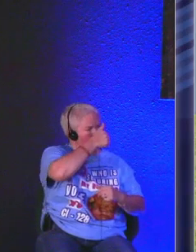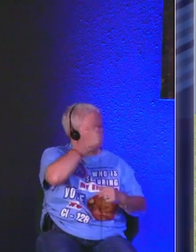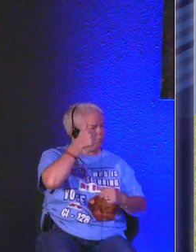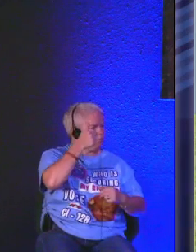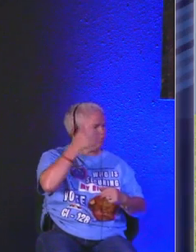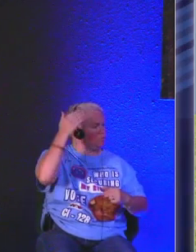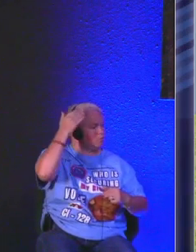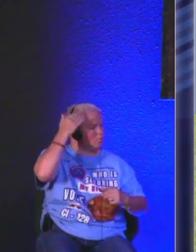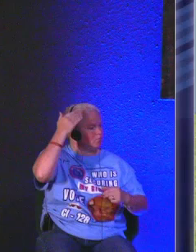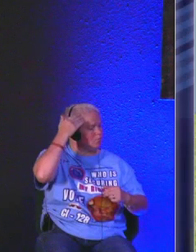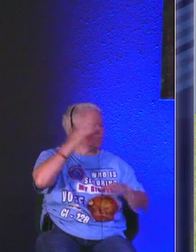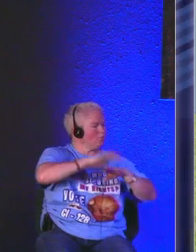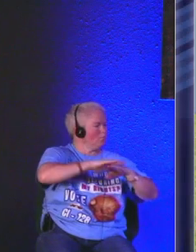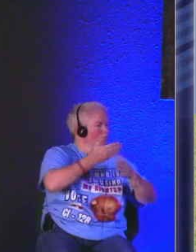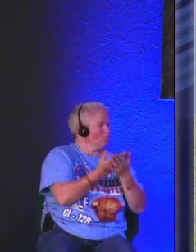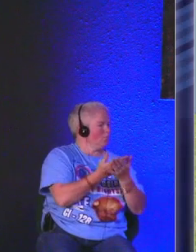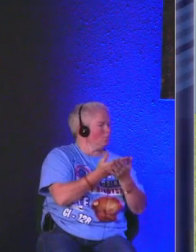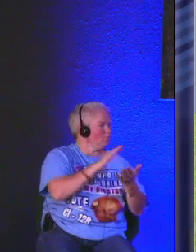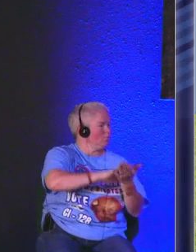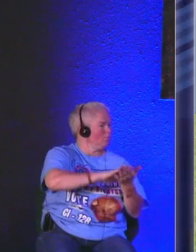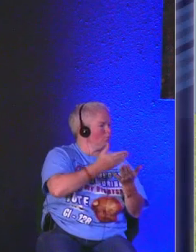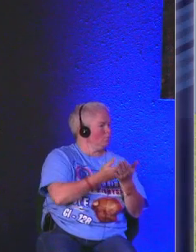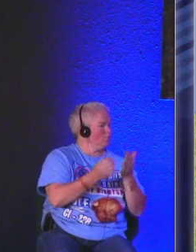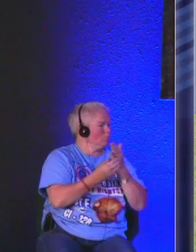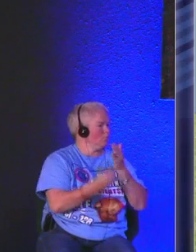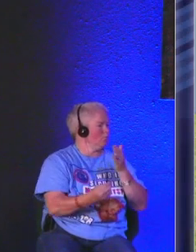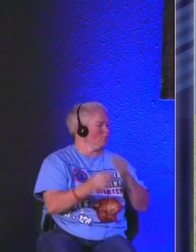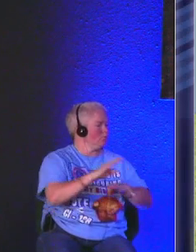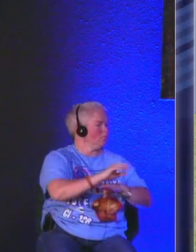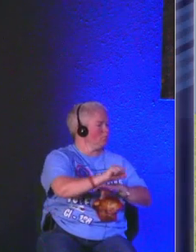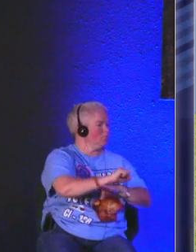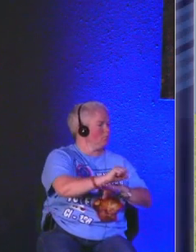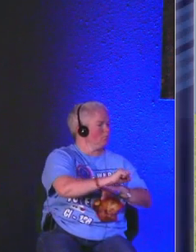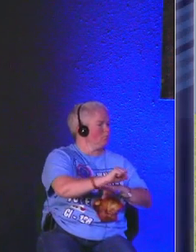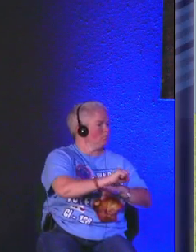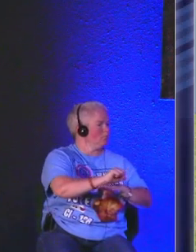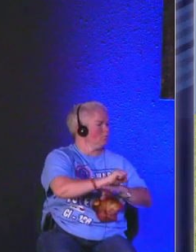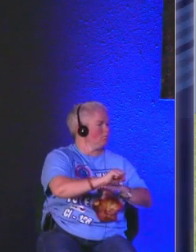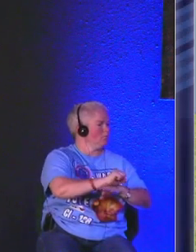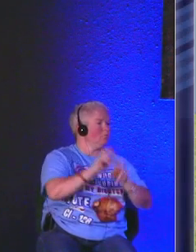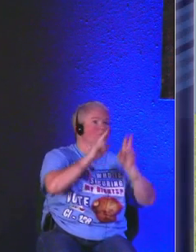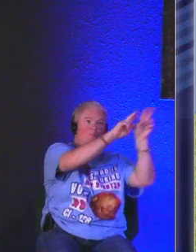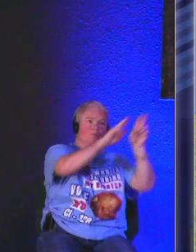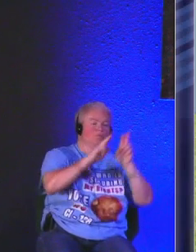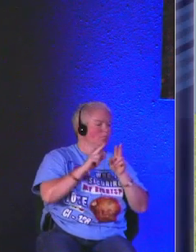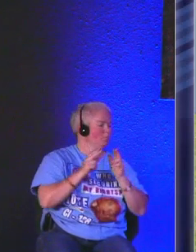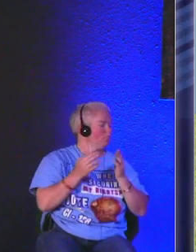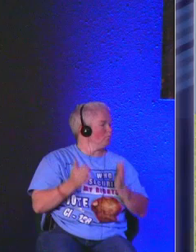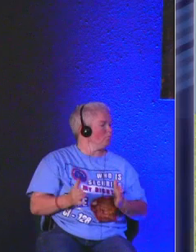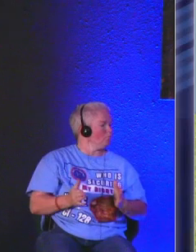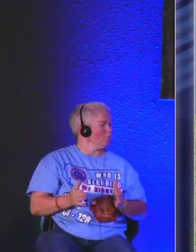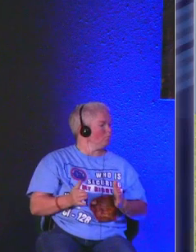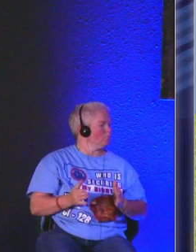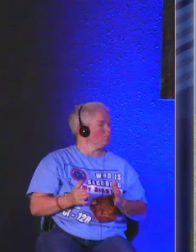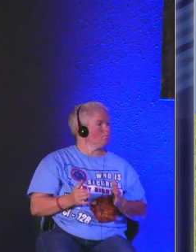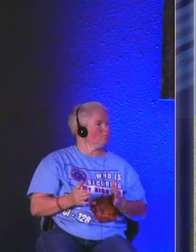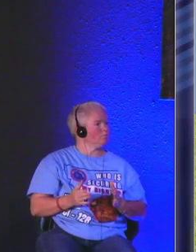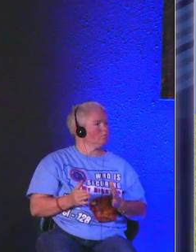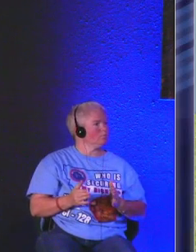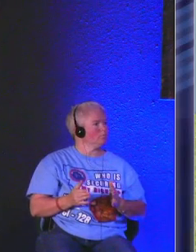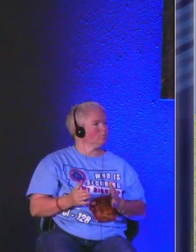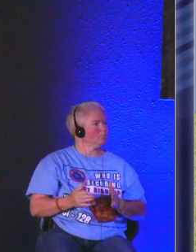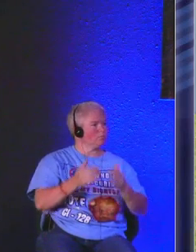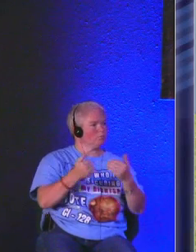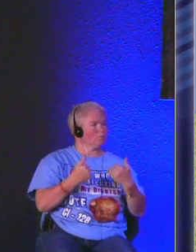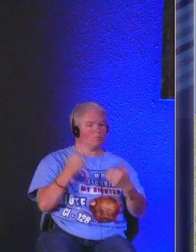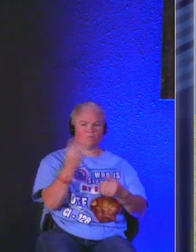anointing the head with oil was a practice extended to honored guests so when you'd have